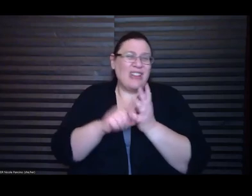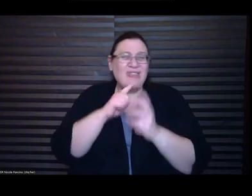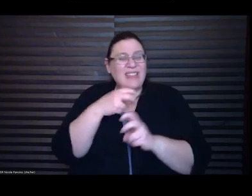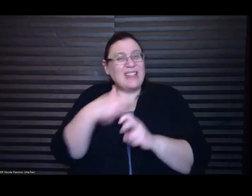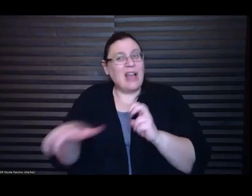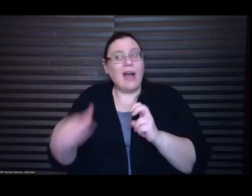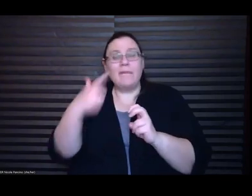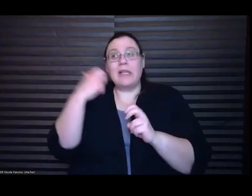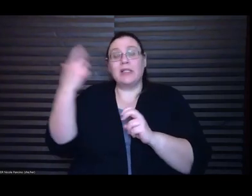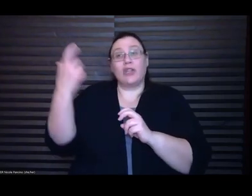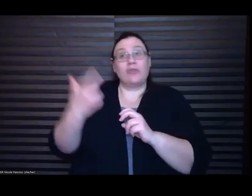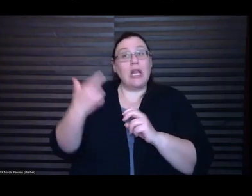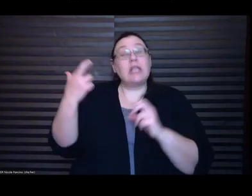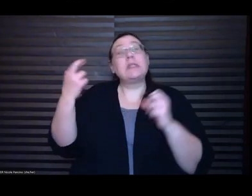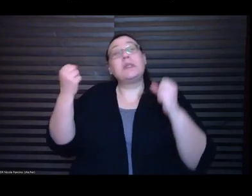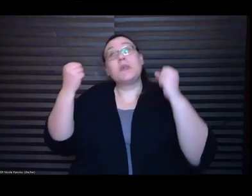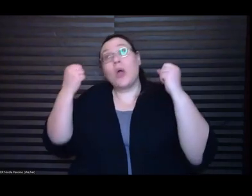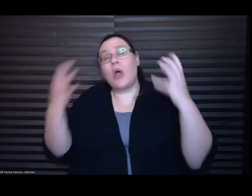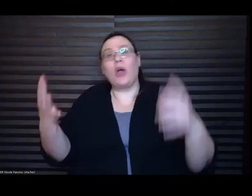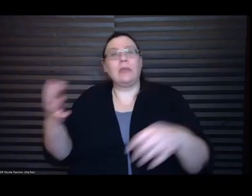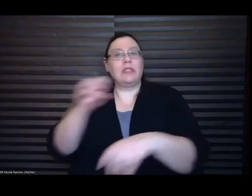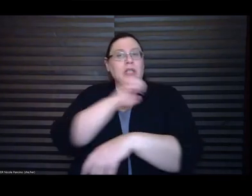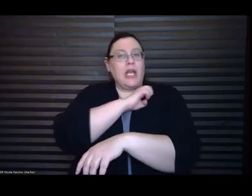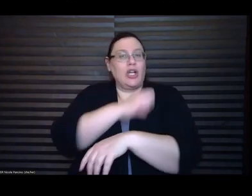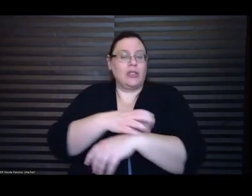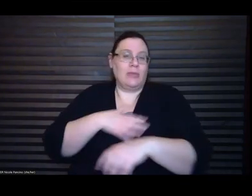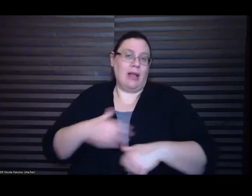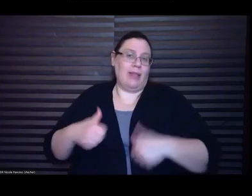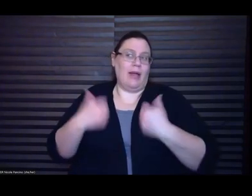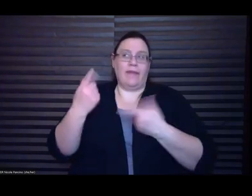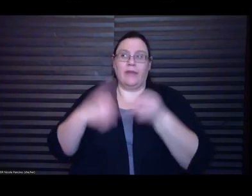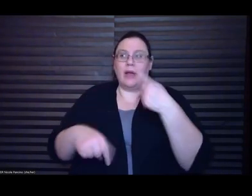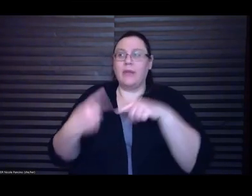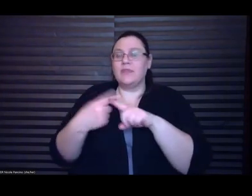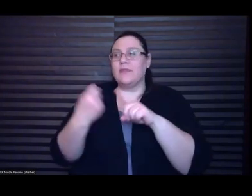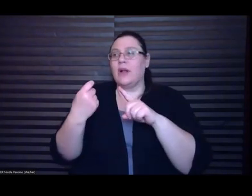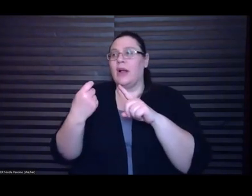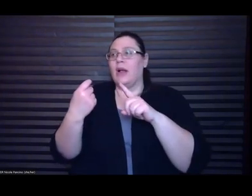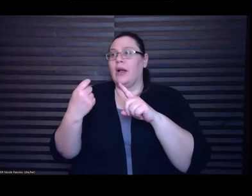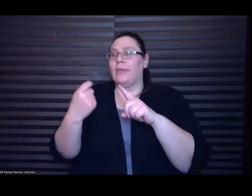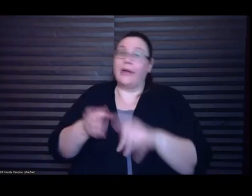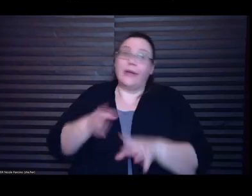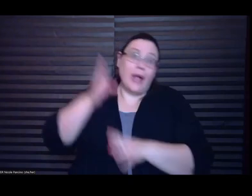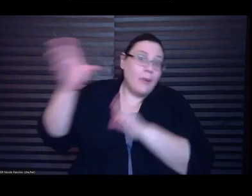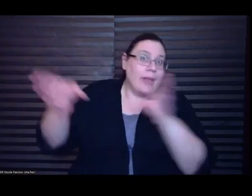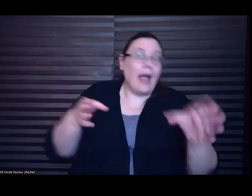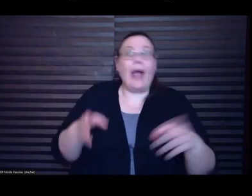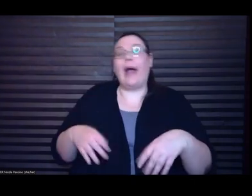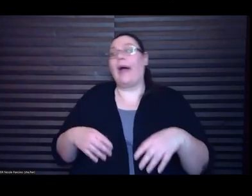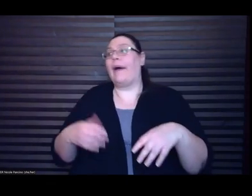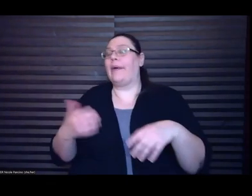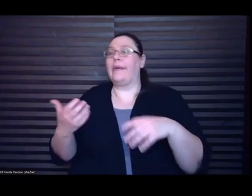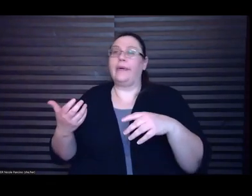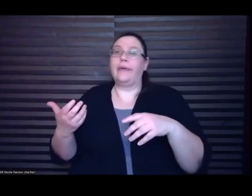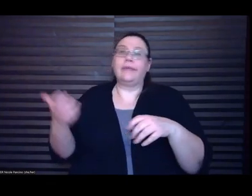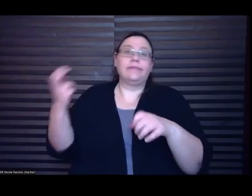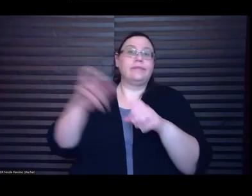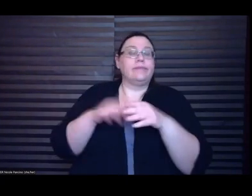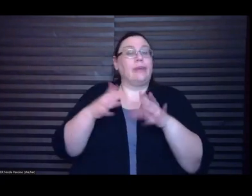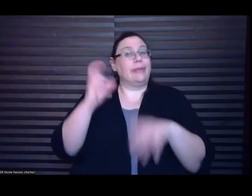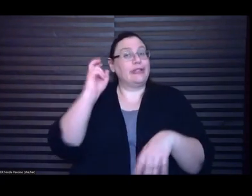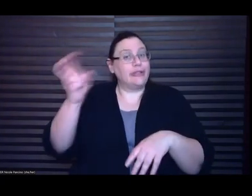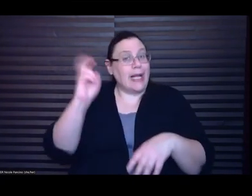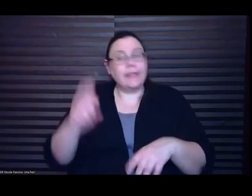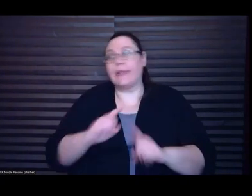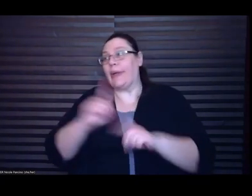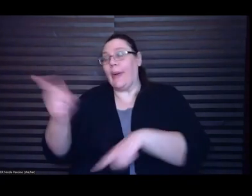from like going out like getting on public transit and like going to therapy and going to the grocery store and like going out into the world